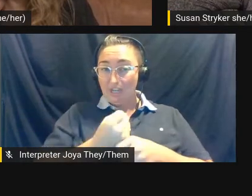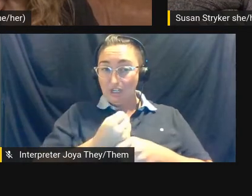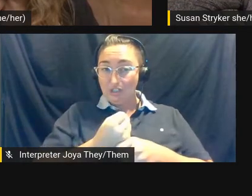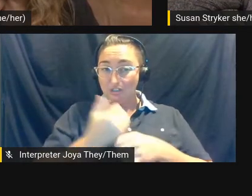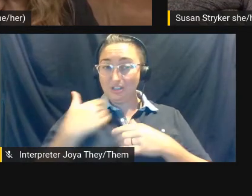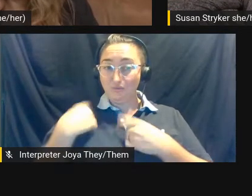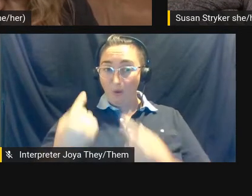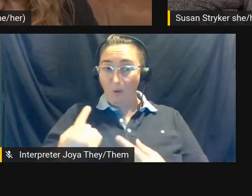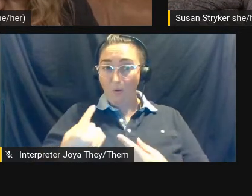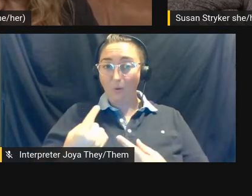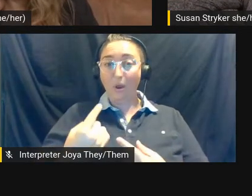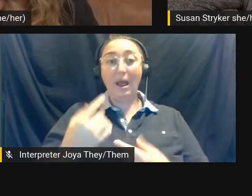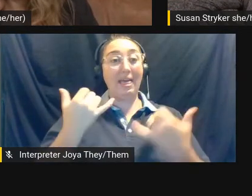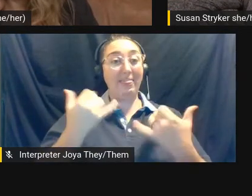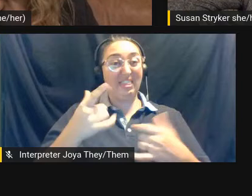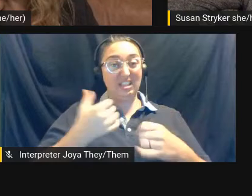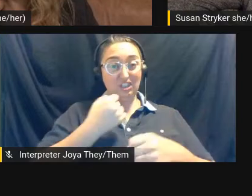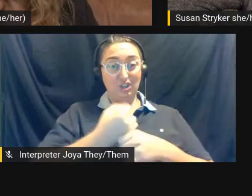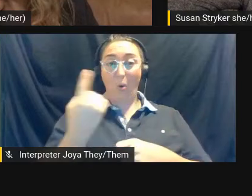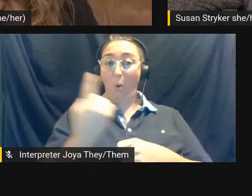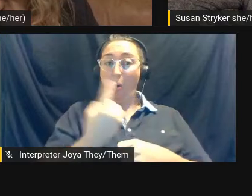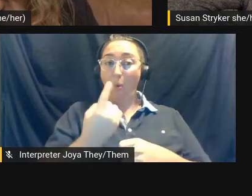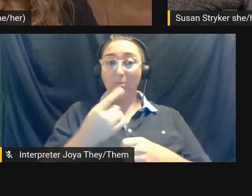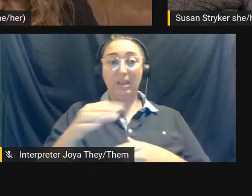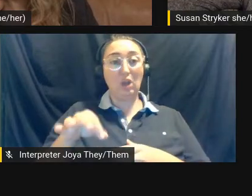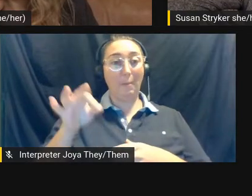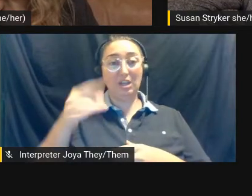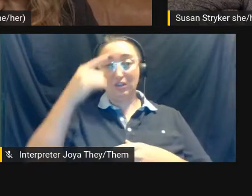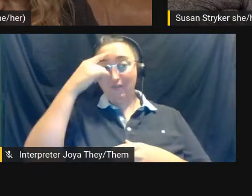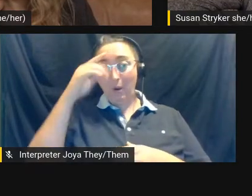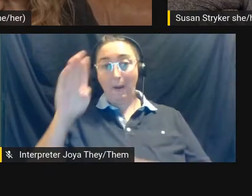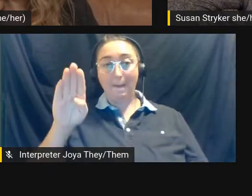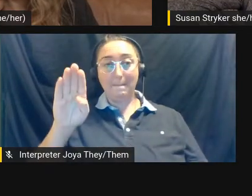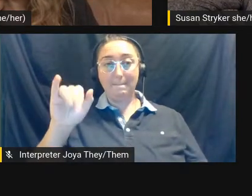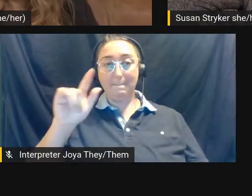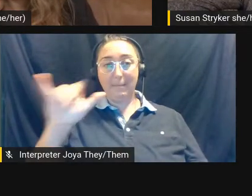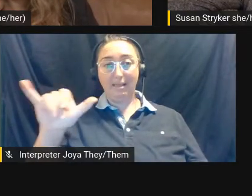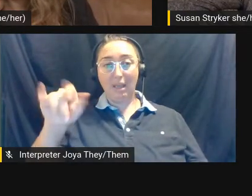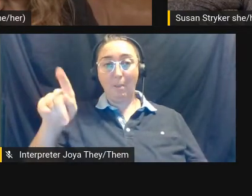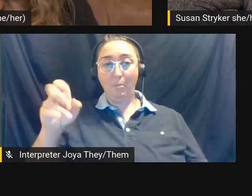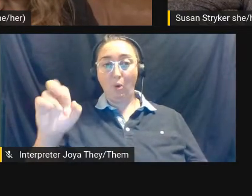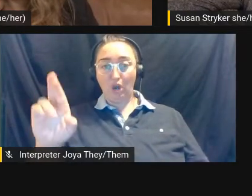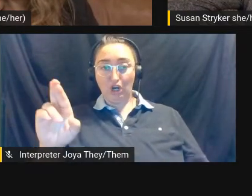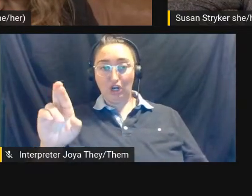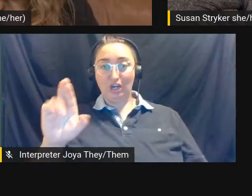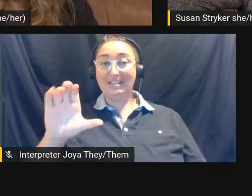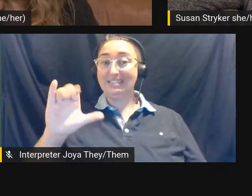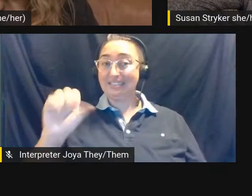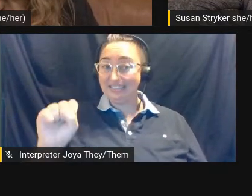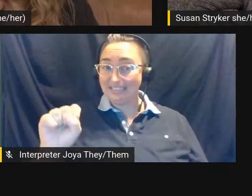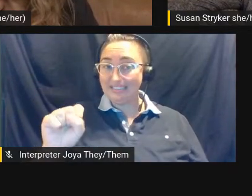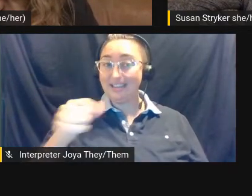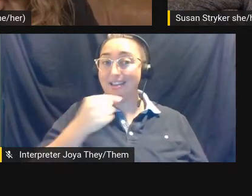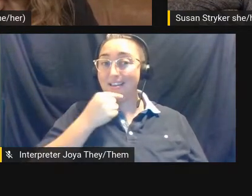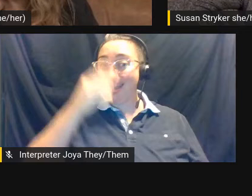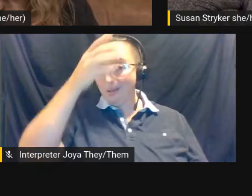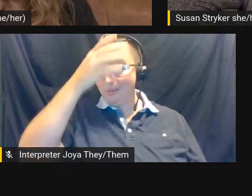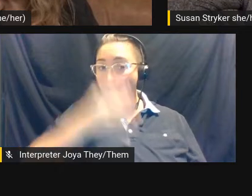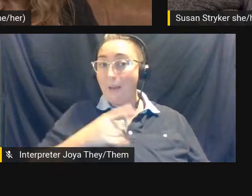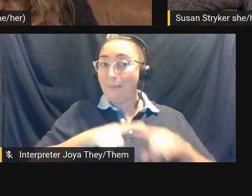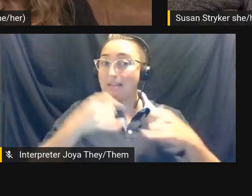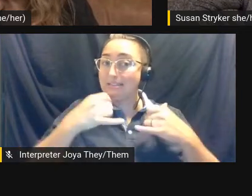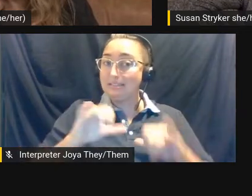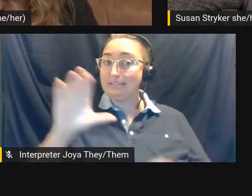was for Billy Porter, who is a, uh, cis gay man, but he's still a cisgender person, and he's one of the few